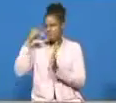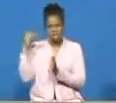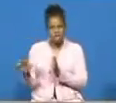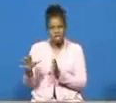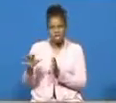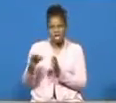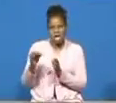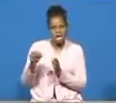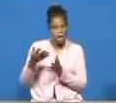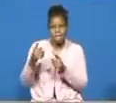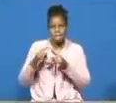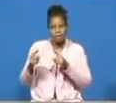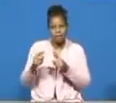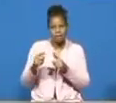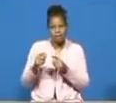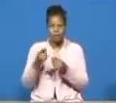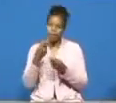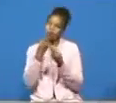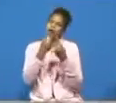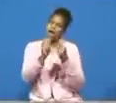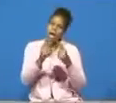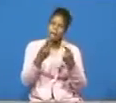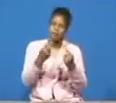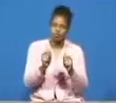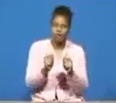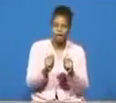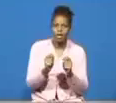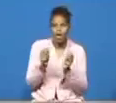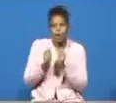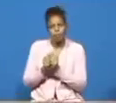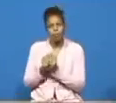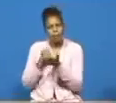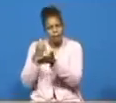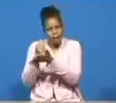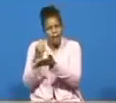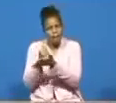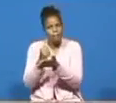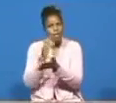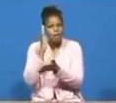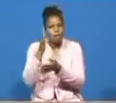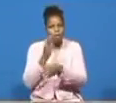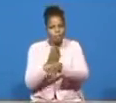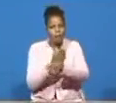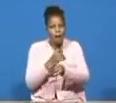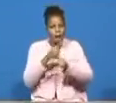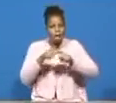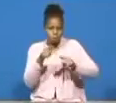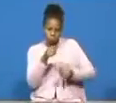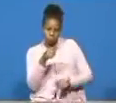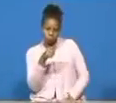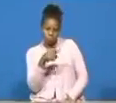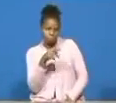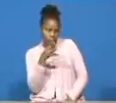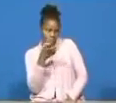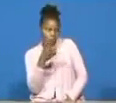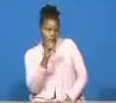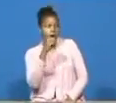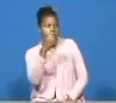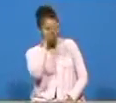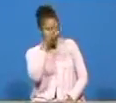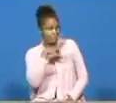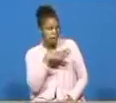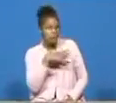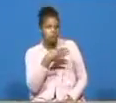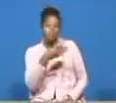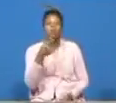but he's doing his thing and with help he will get better but you're looking out there you better repent